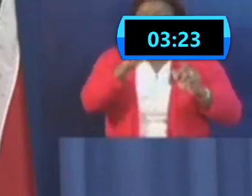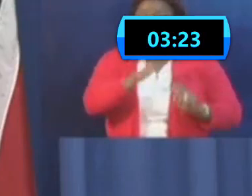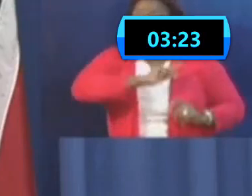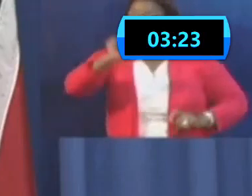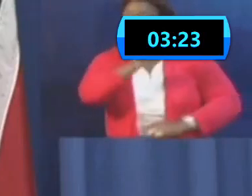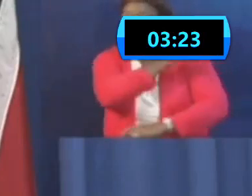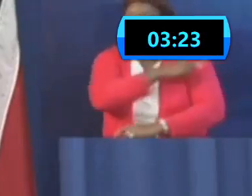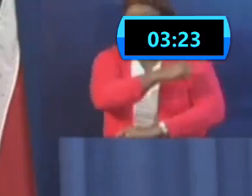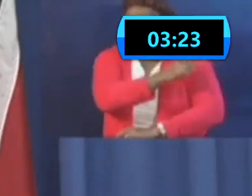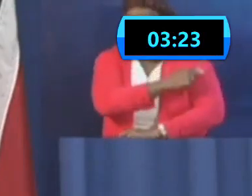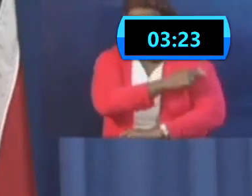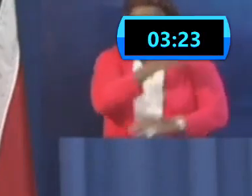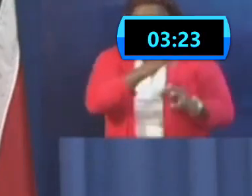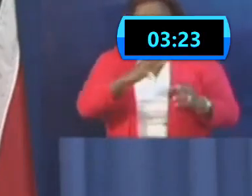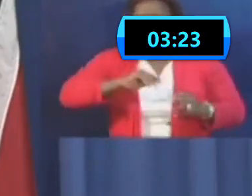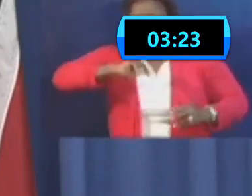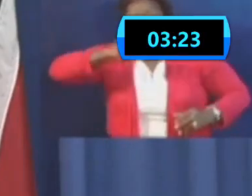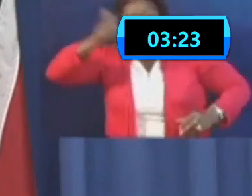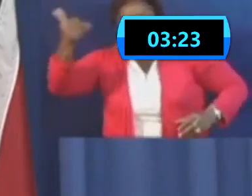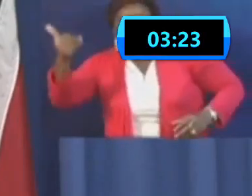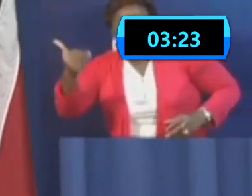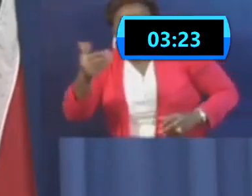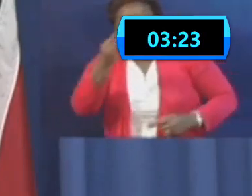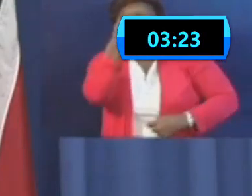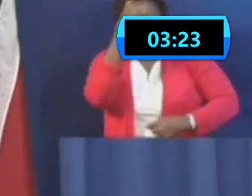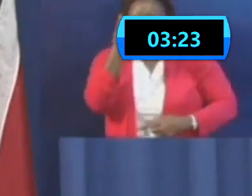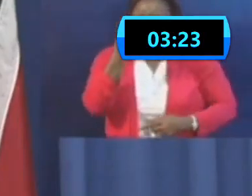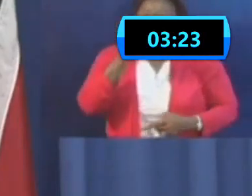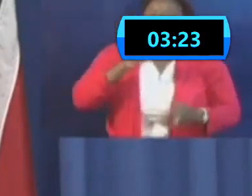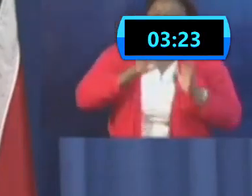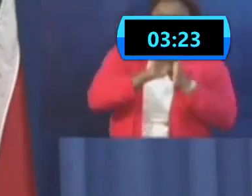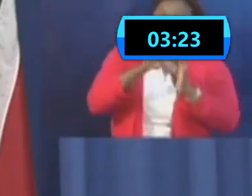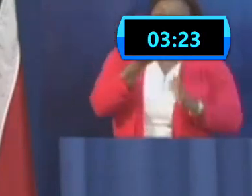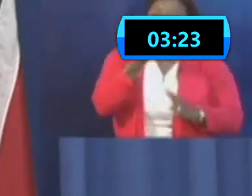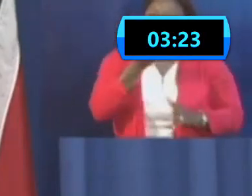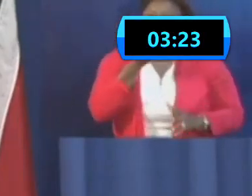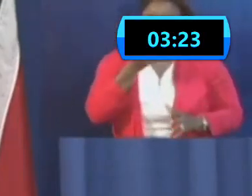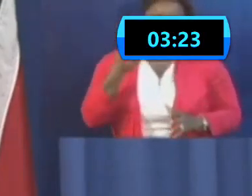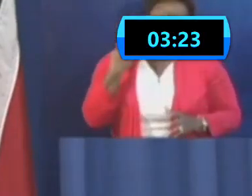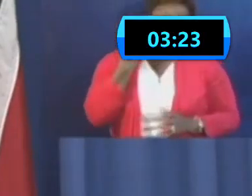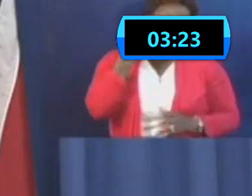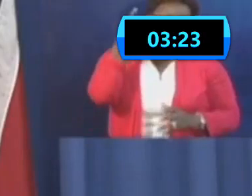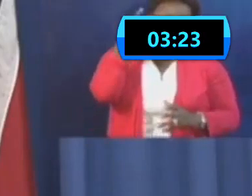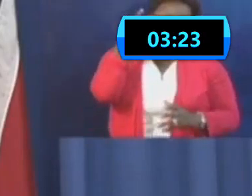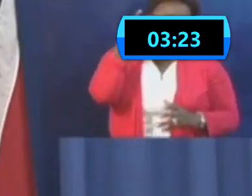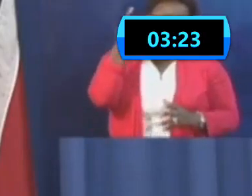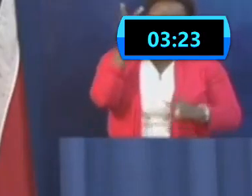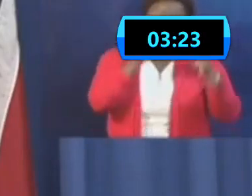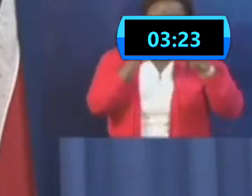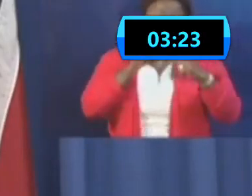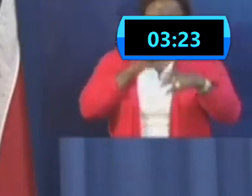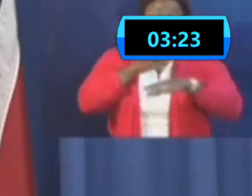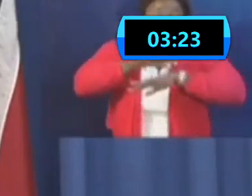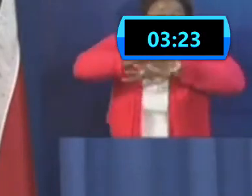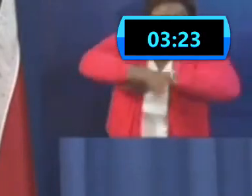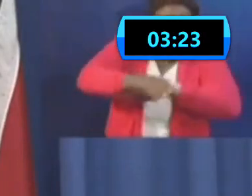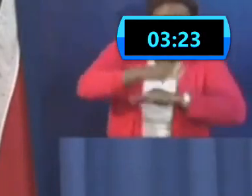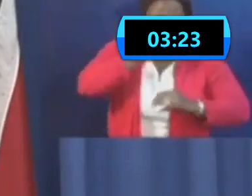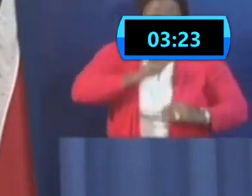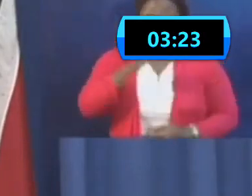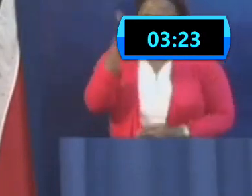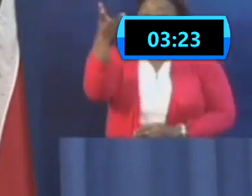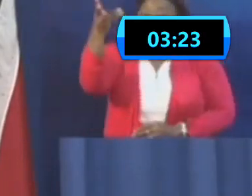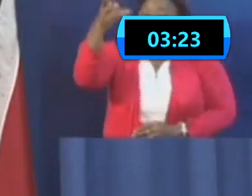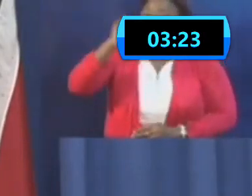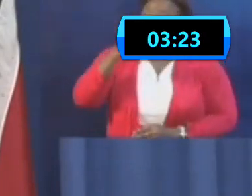really have comorbidities, meaning diabetes, hypertension. Definitely persons above 60 with those conditions as well. Those are the